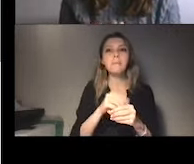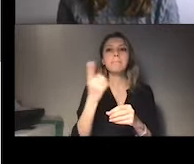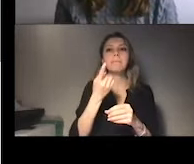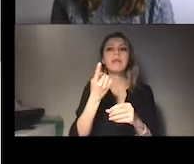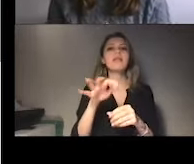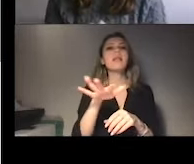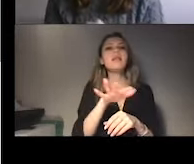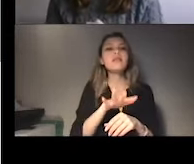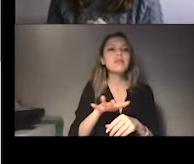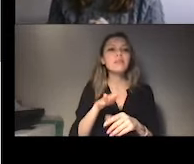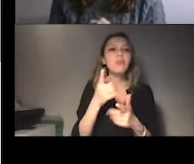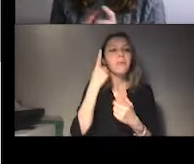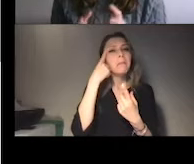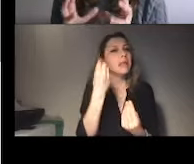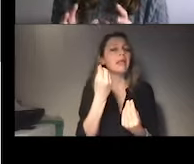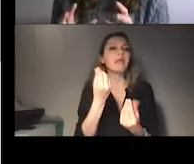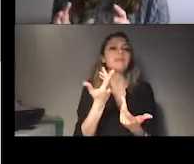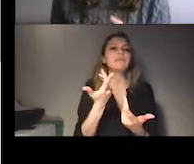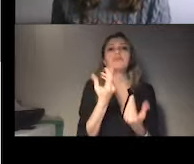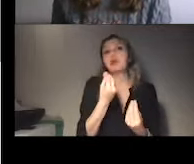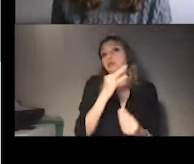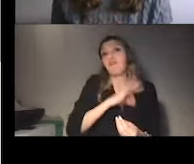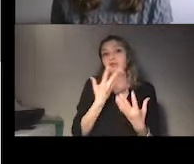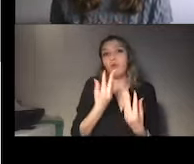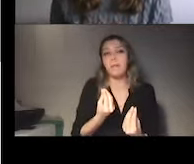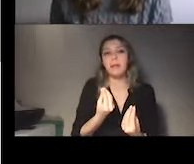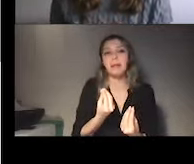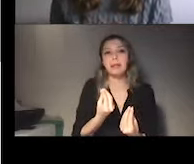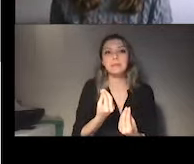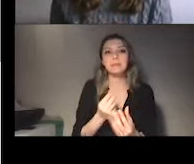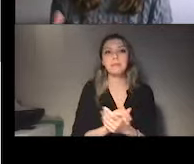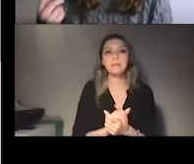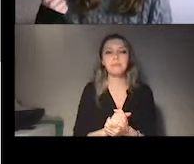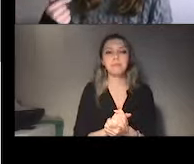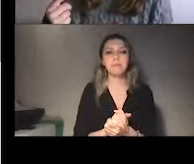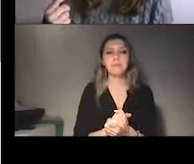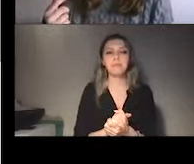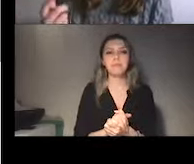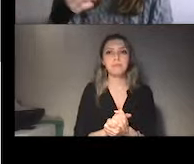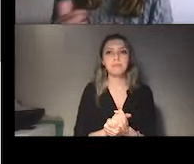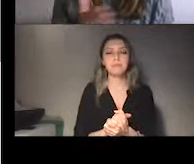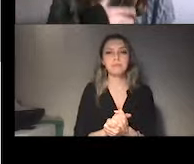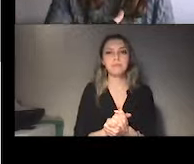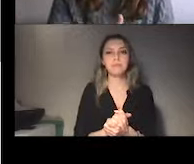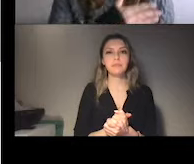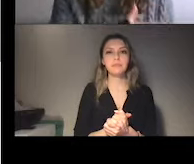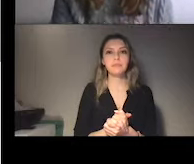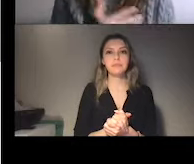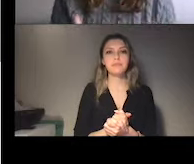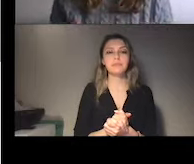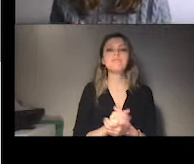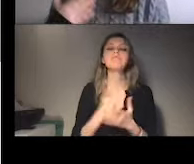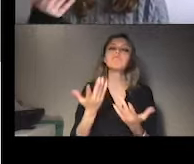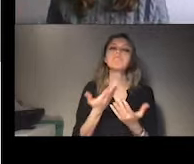session. And it's based on our, let's say, experience in reading